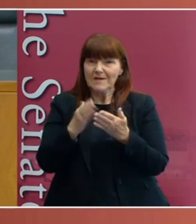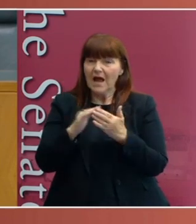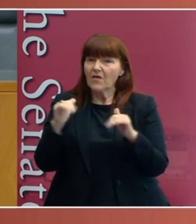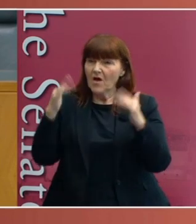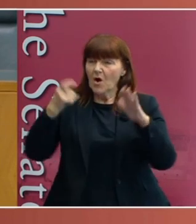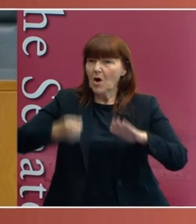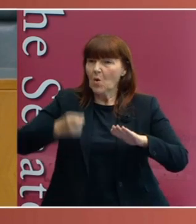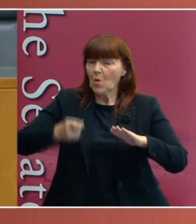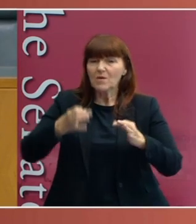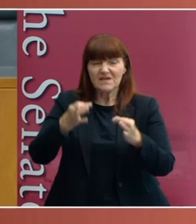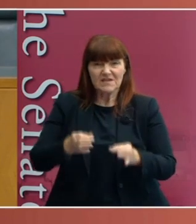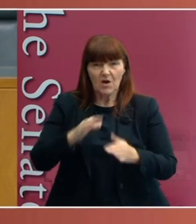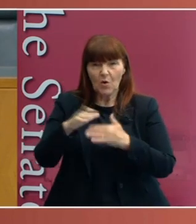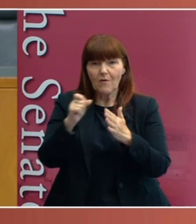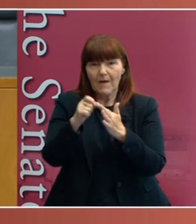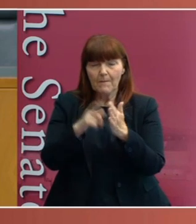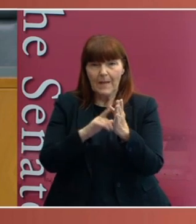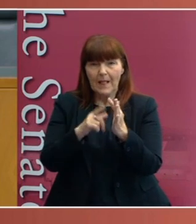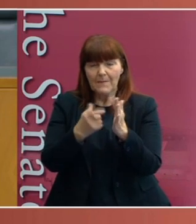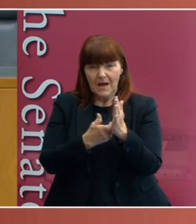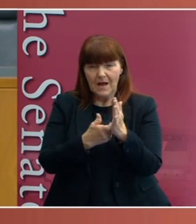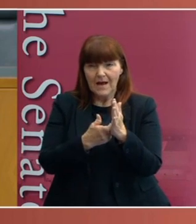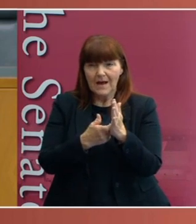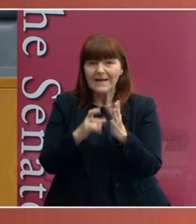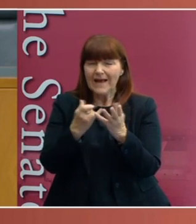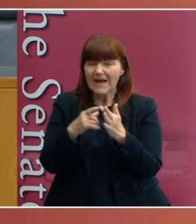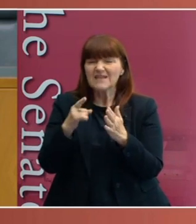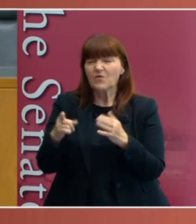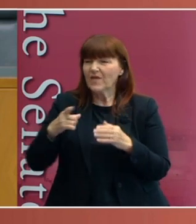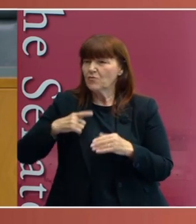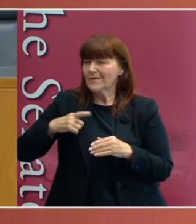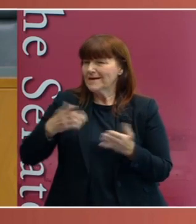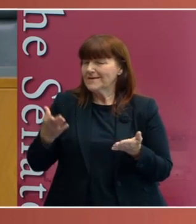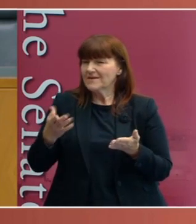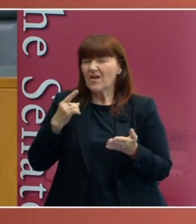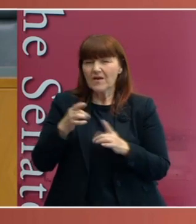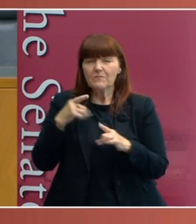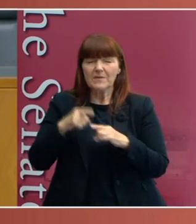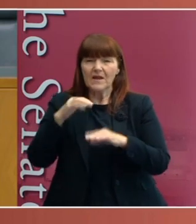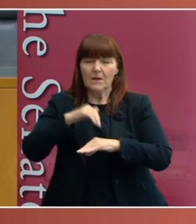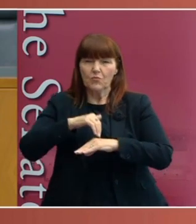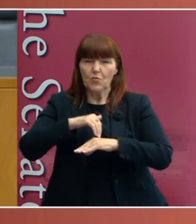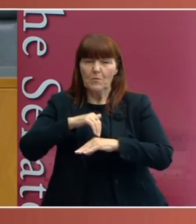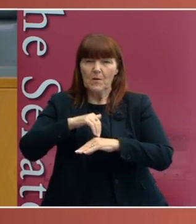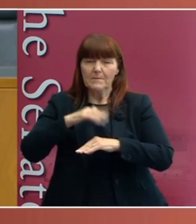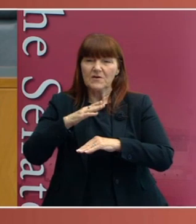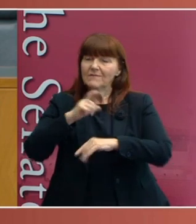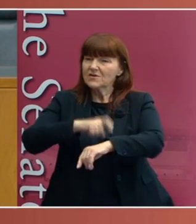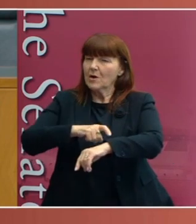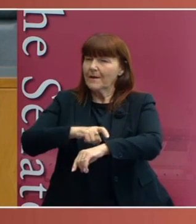decided the Palmer case, I have some concerns with their reasoning, and I think there are particular problems in relation to issues of timing.